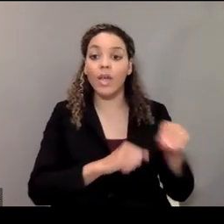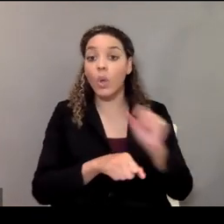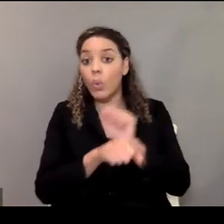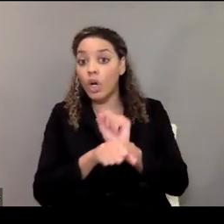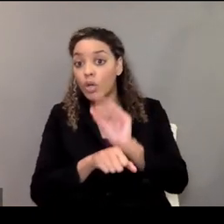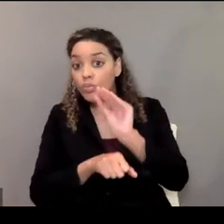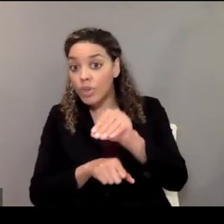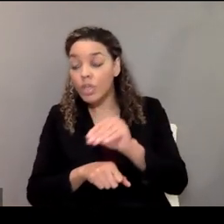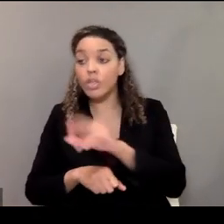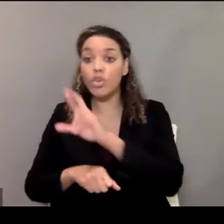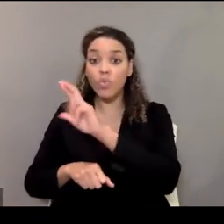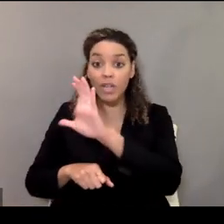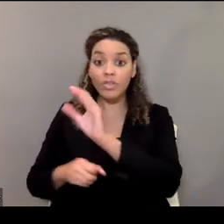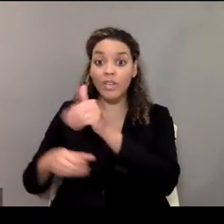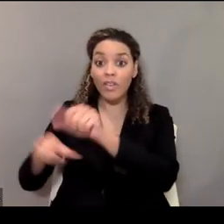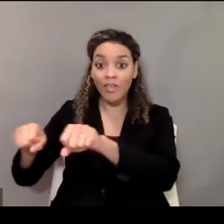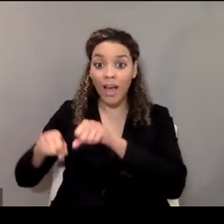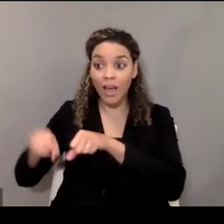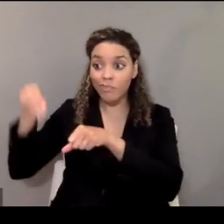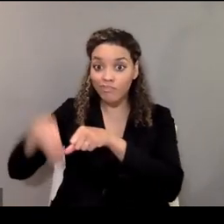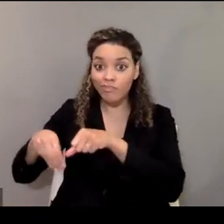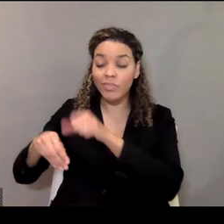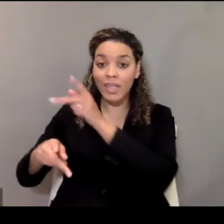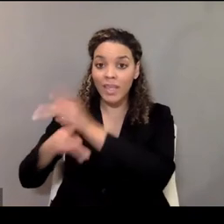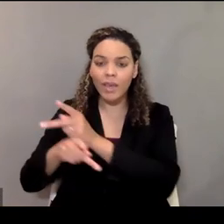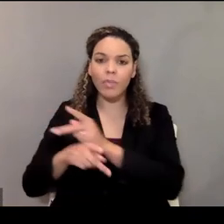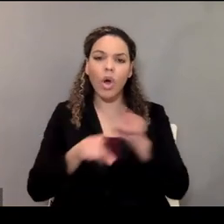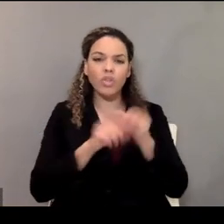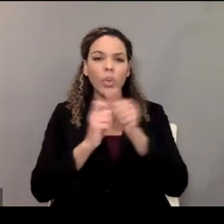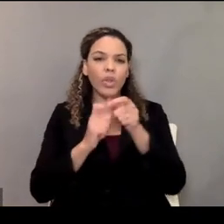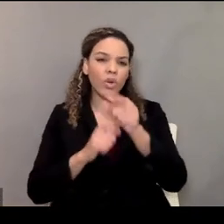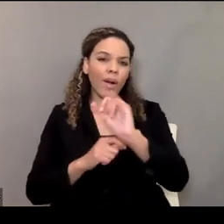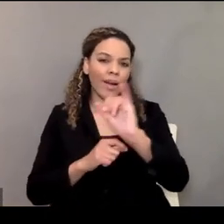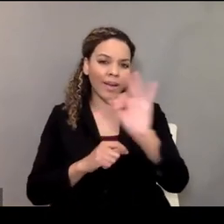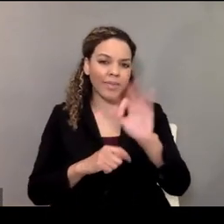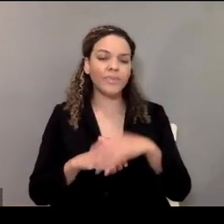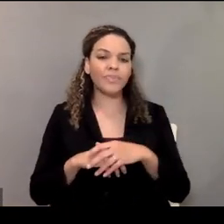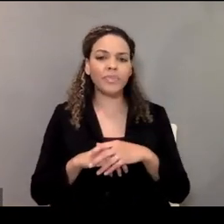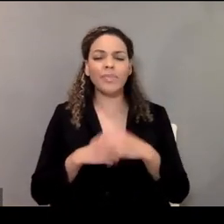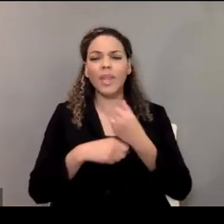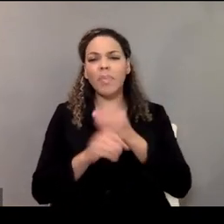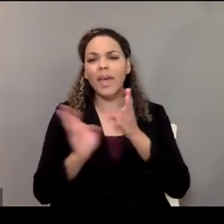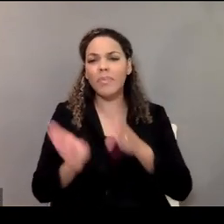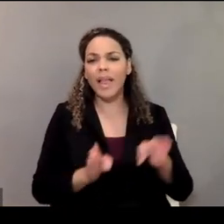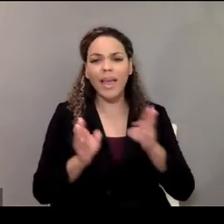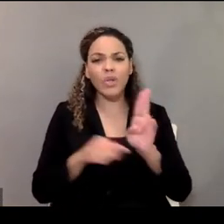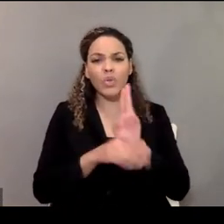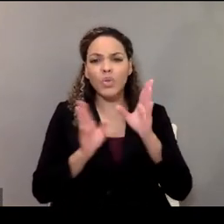regional center file, and with yourself as the independent facilitator. Again, to make the plan as user-friendly